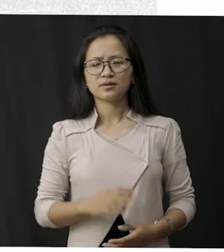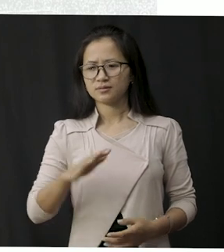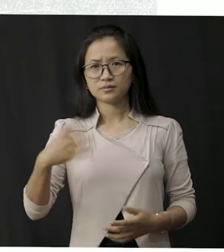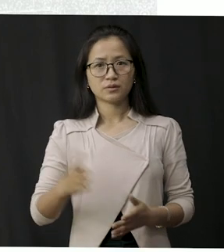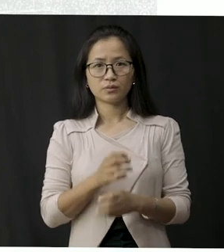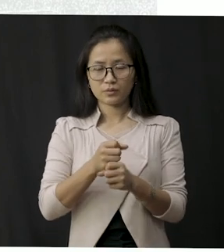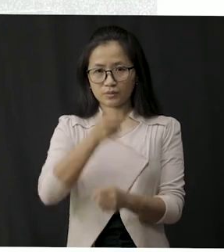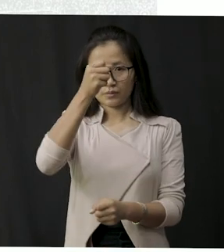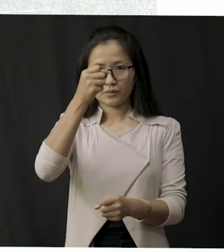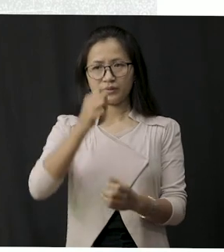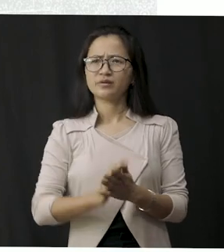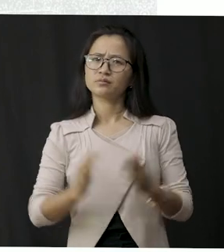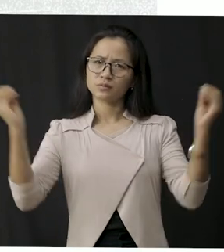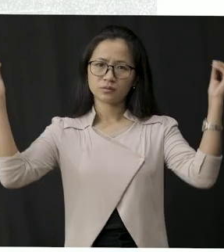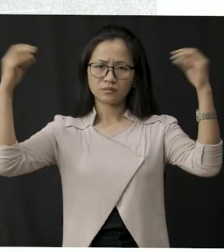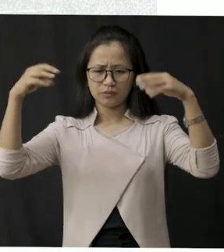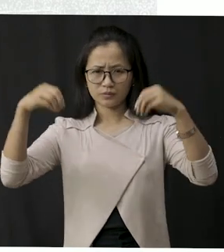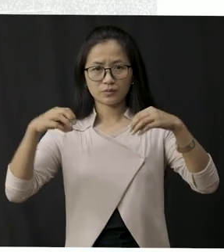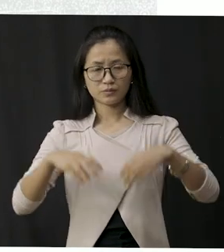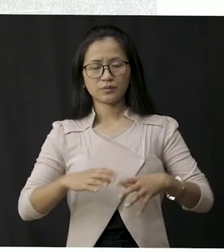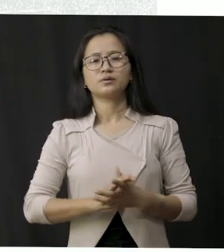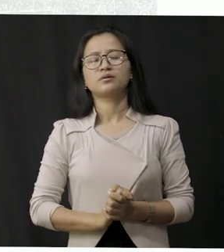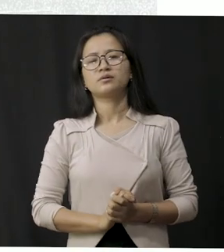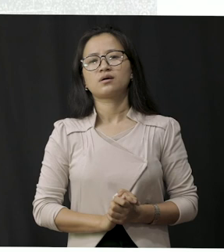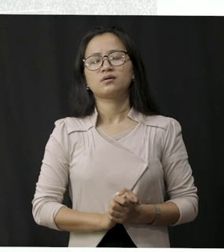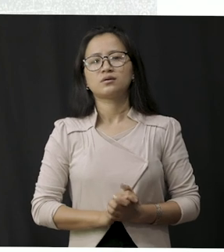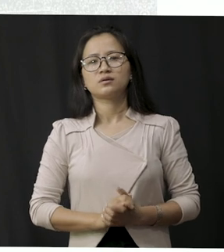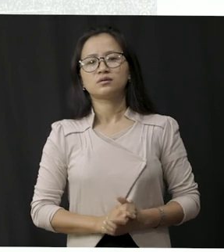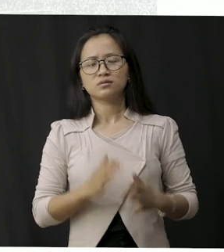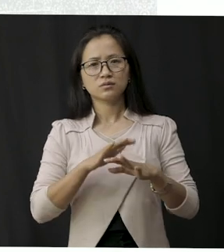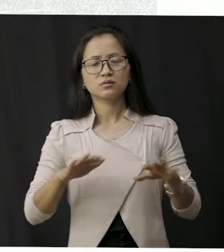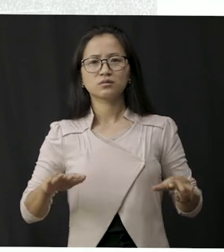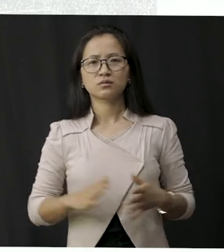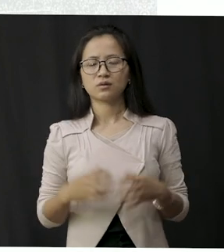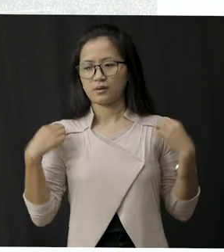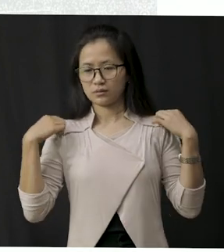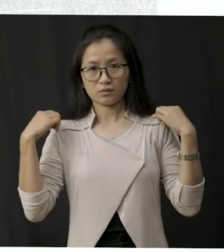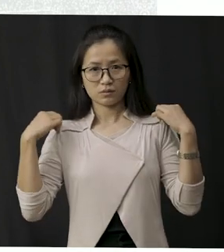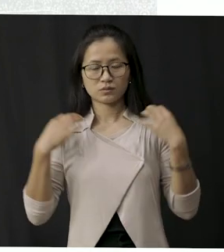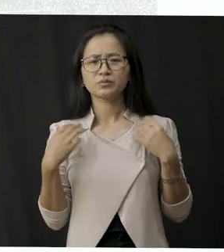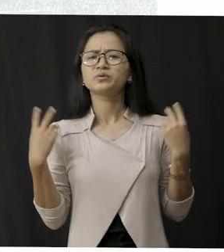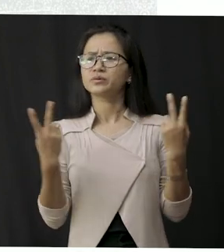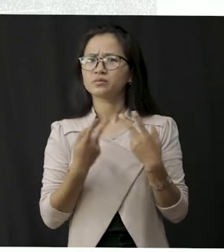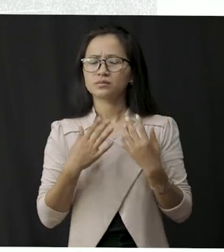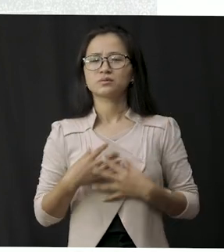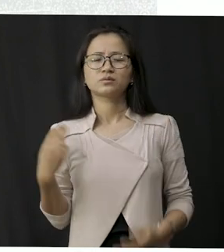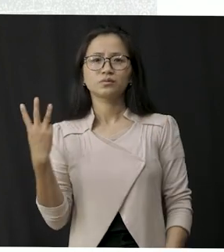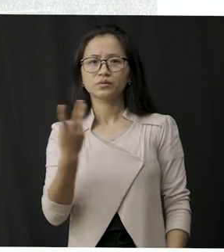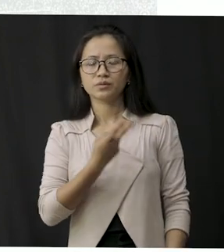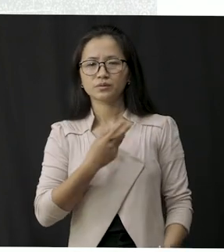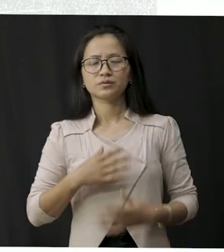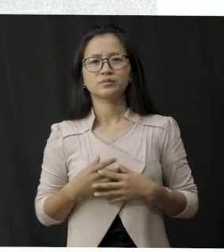umbrella so we know that it is raining. So students clothes we wear because we look good